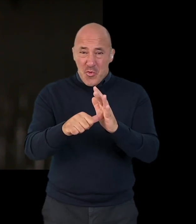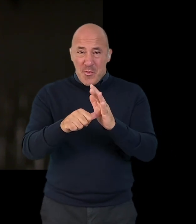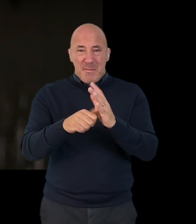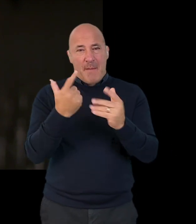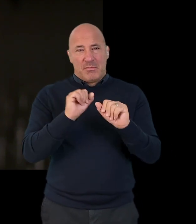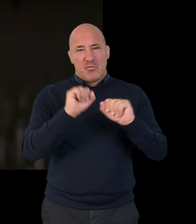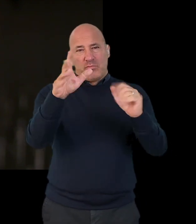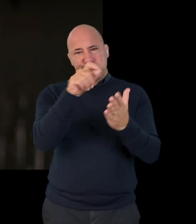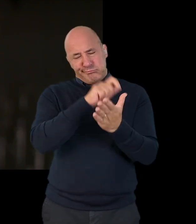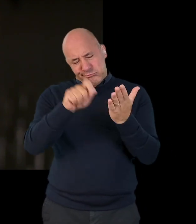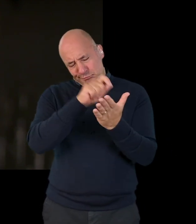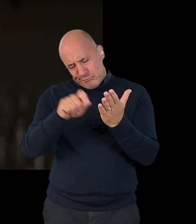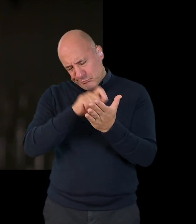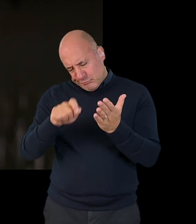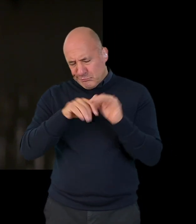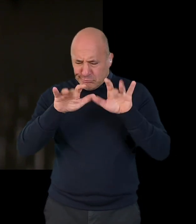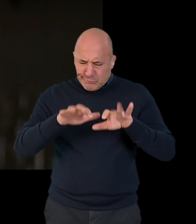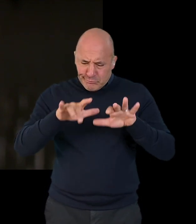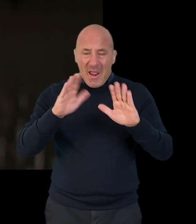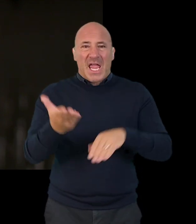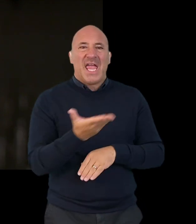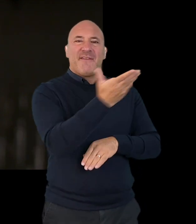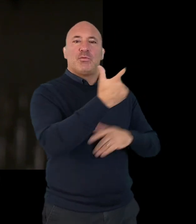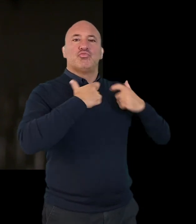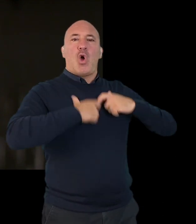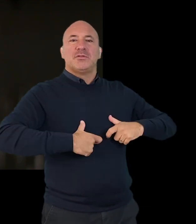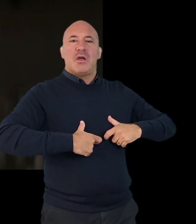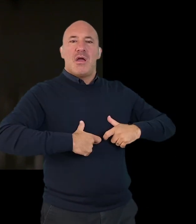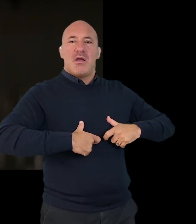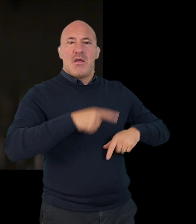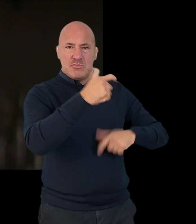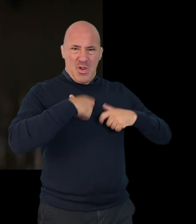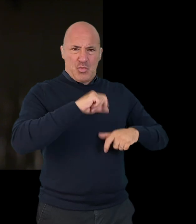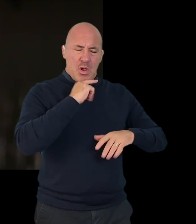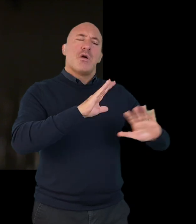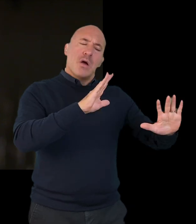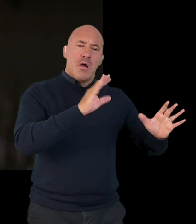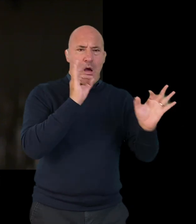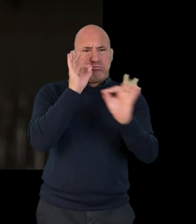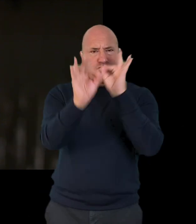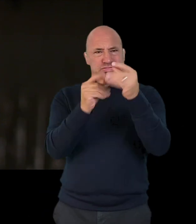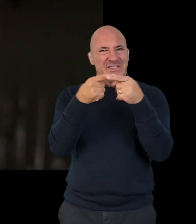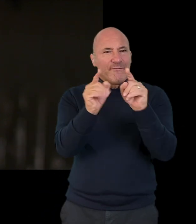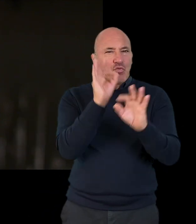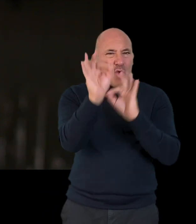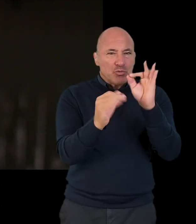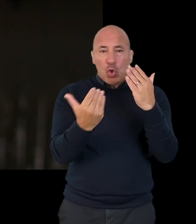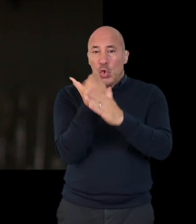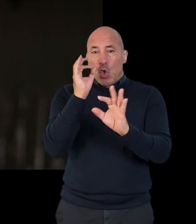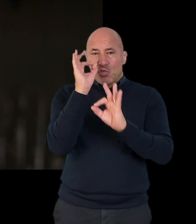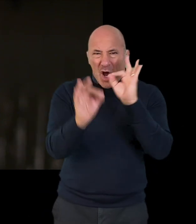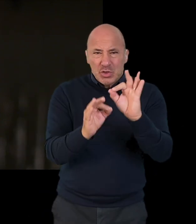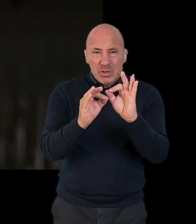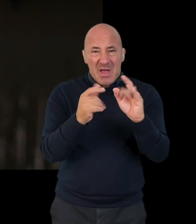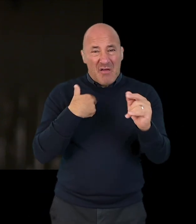helpful for you perhaps to write it down in your own time and then give it to your lawyer and your lawyer will ask you different questions, new questions, but